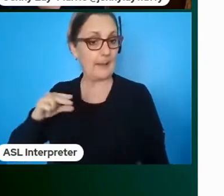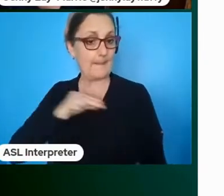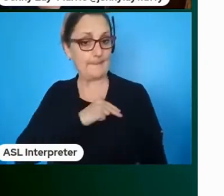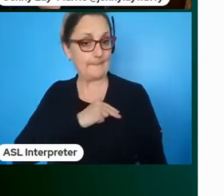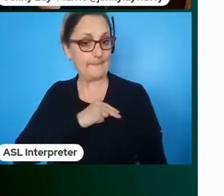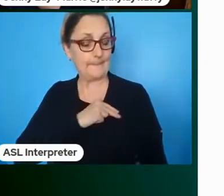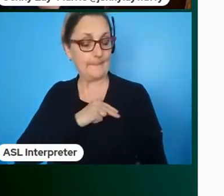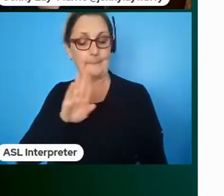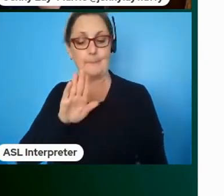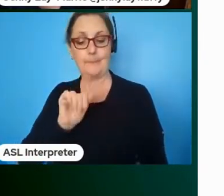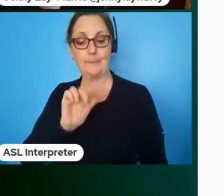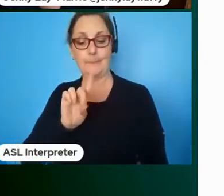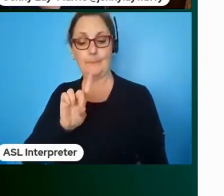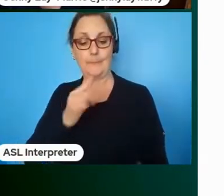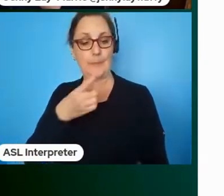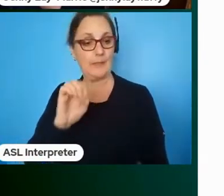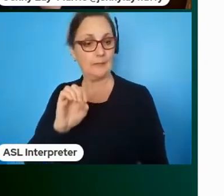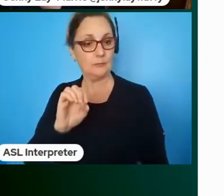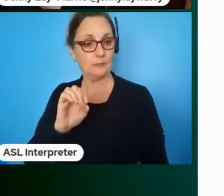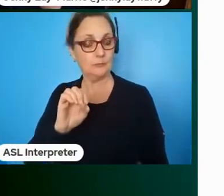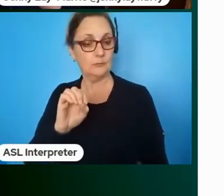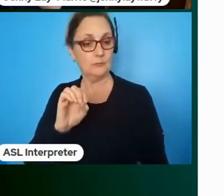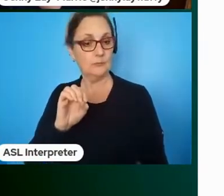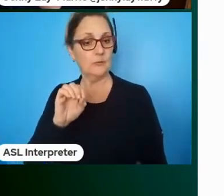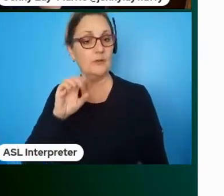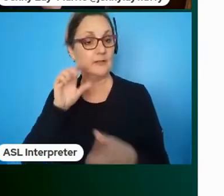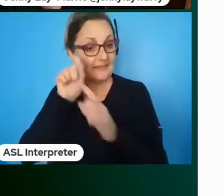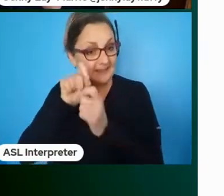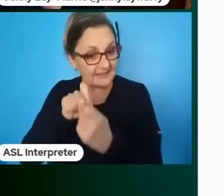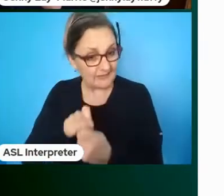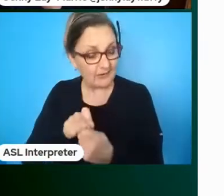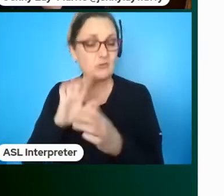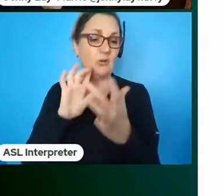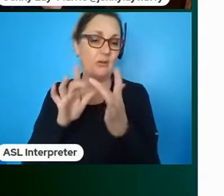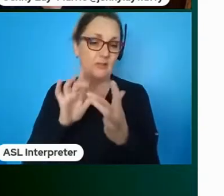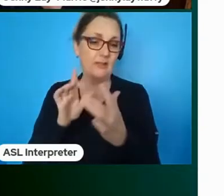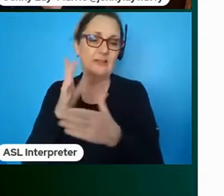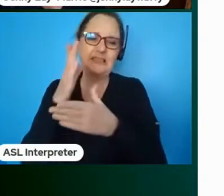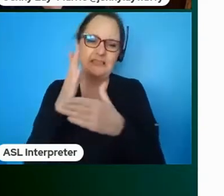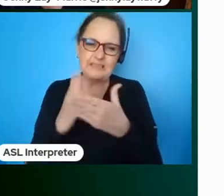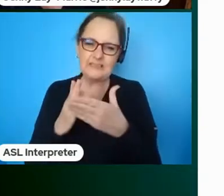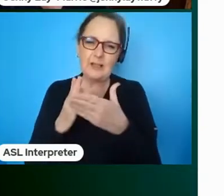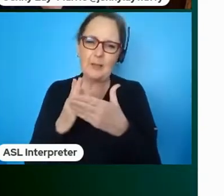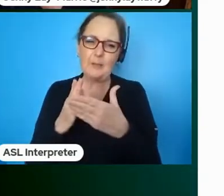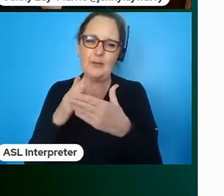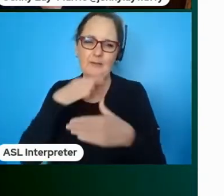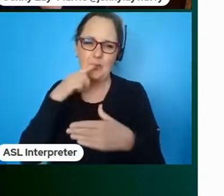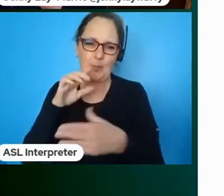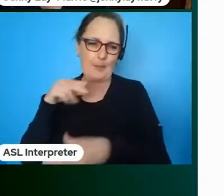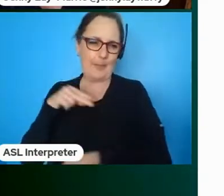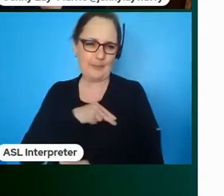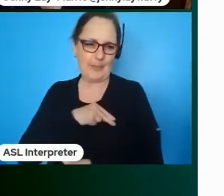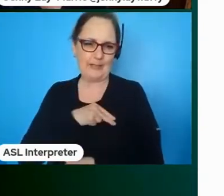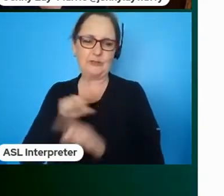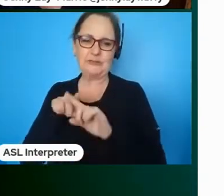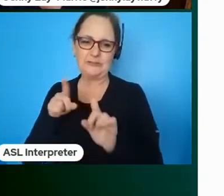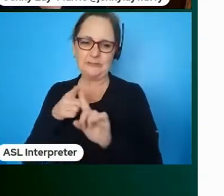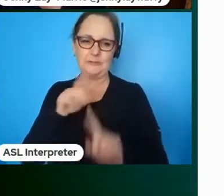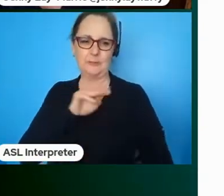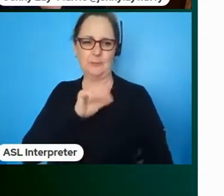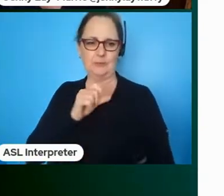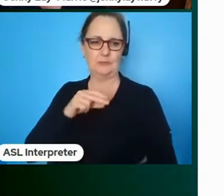of that badge online so that you can see some of the details we took out some of the microsoft nerdery but a lot of it remains there